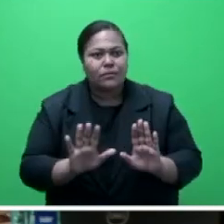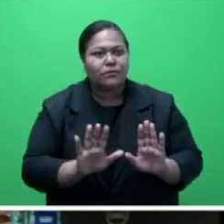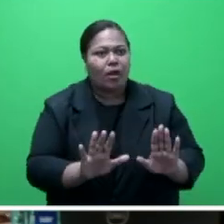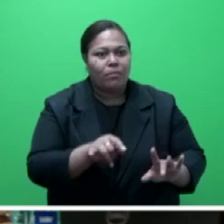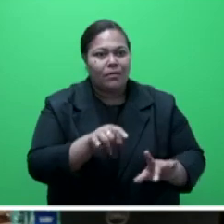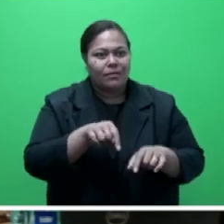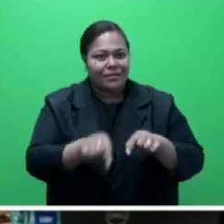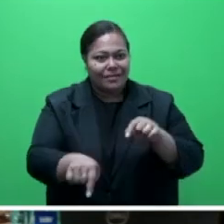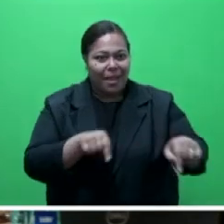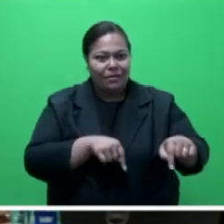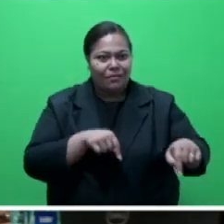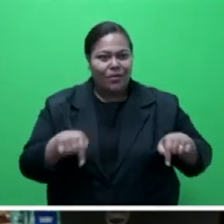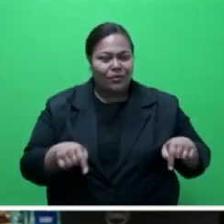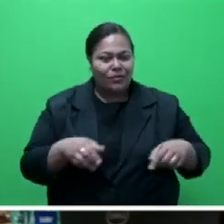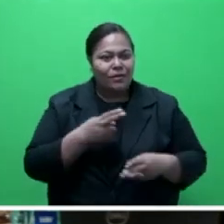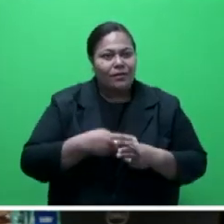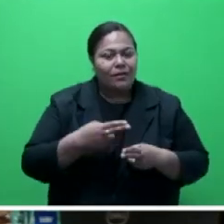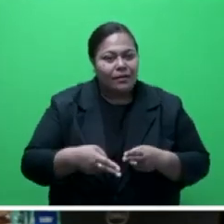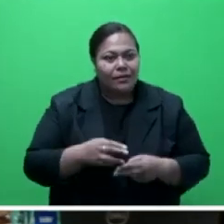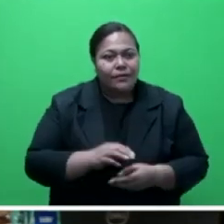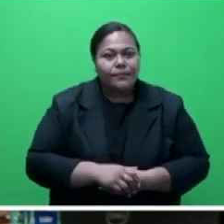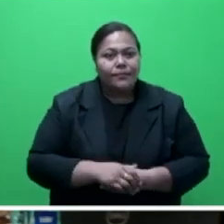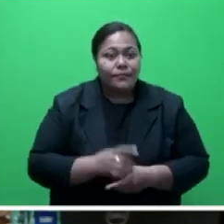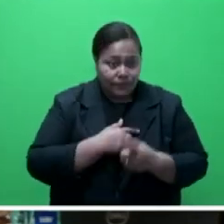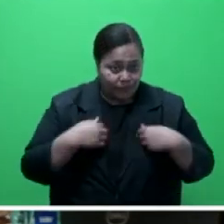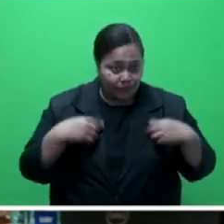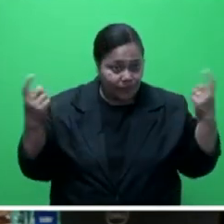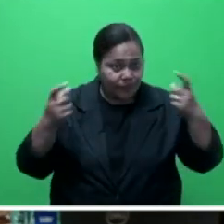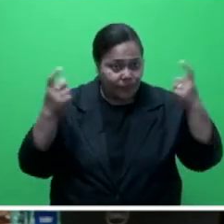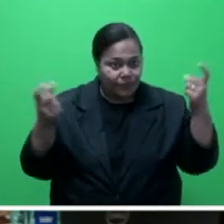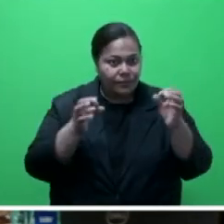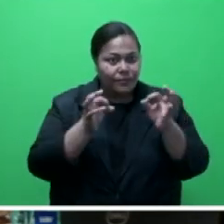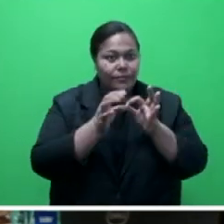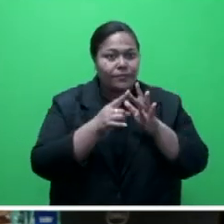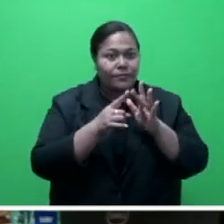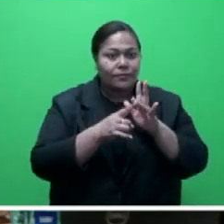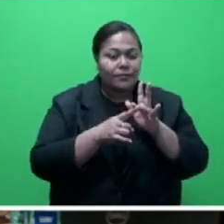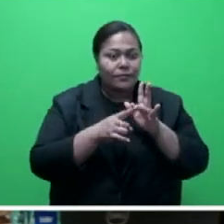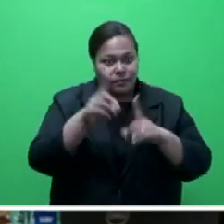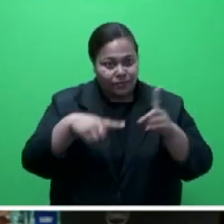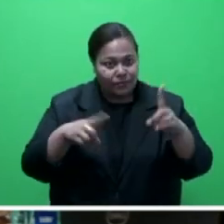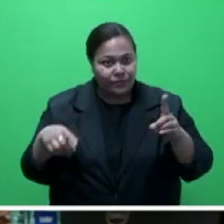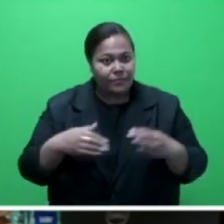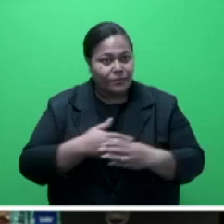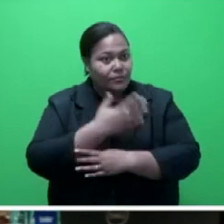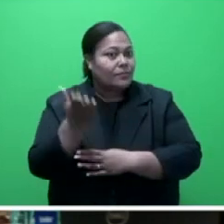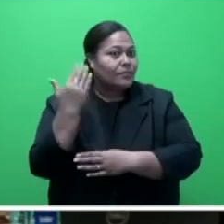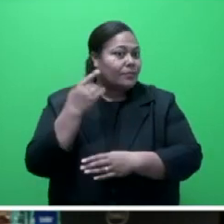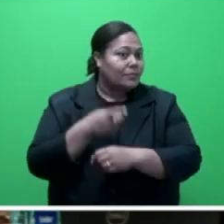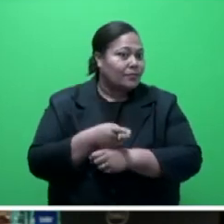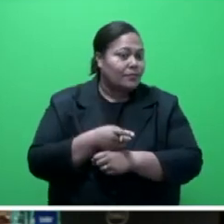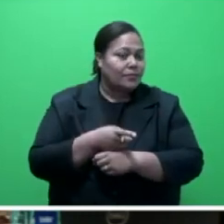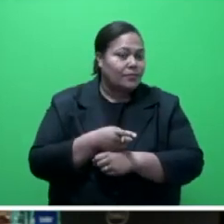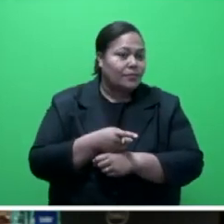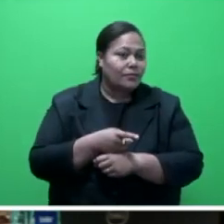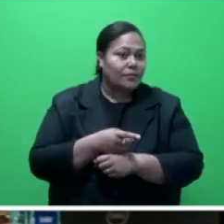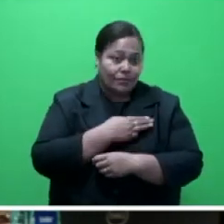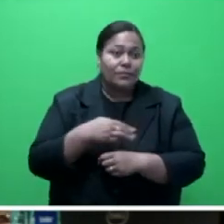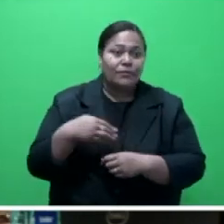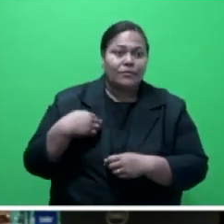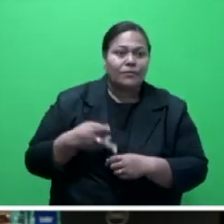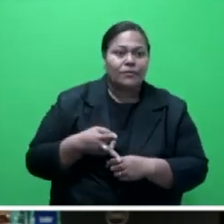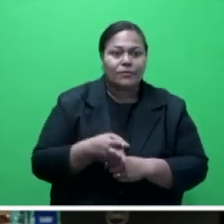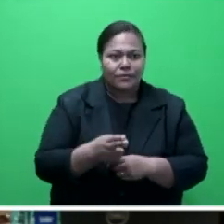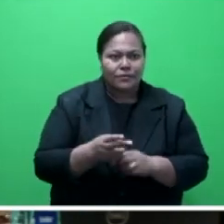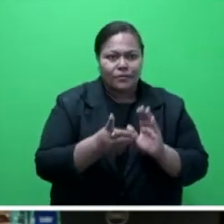Mr Speaker said, while celebrating the International Day for Biological Diversity last week, the Ministry launched a number of initiatives and policy